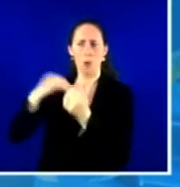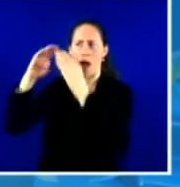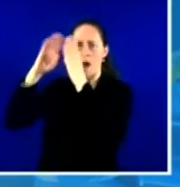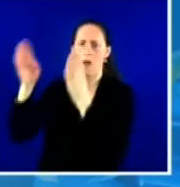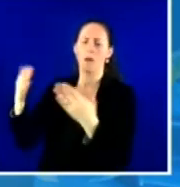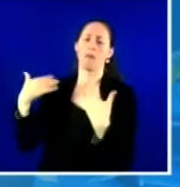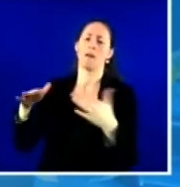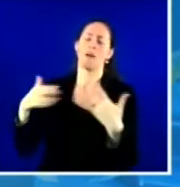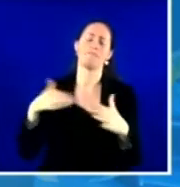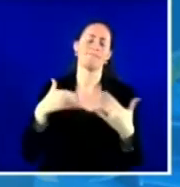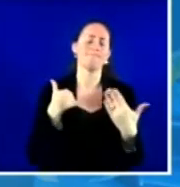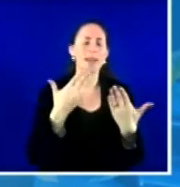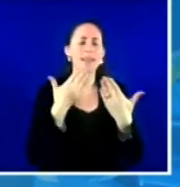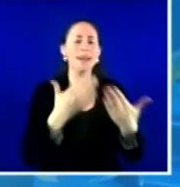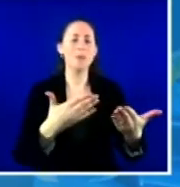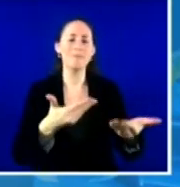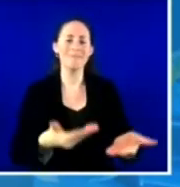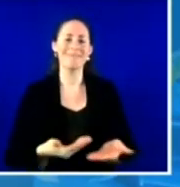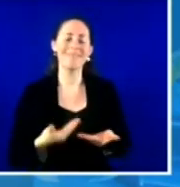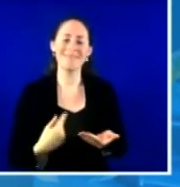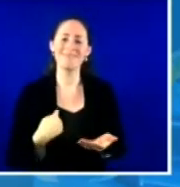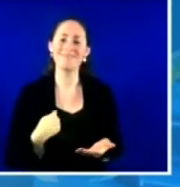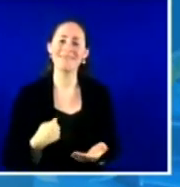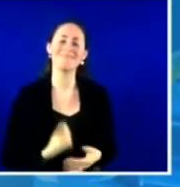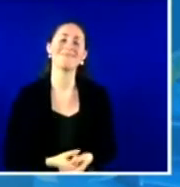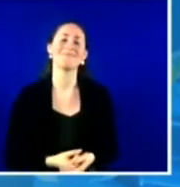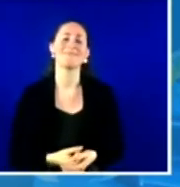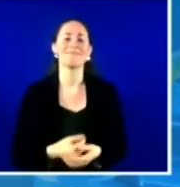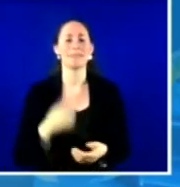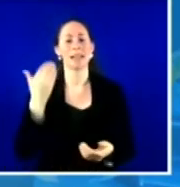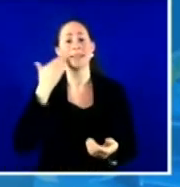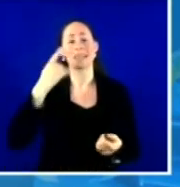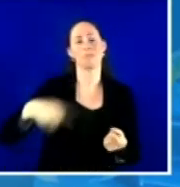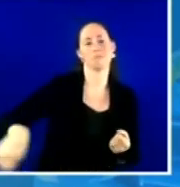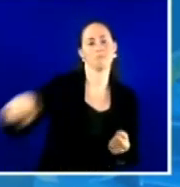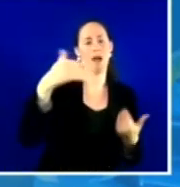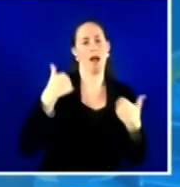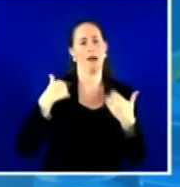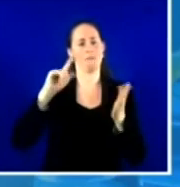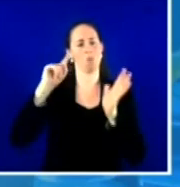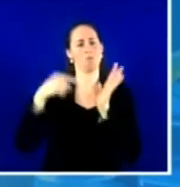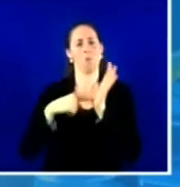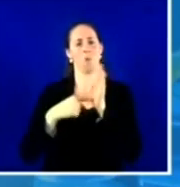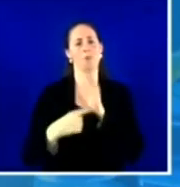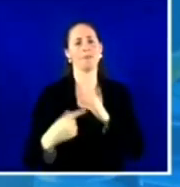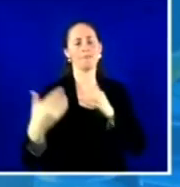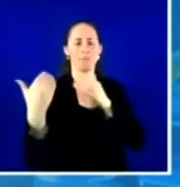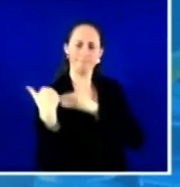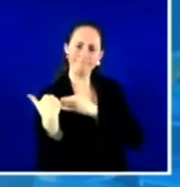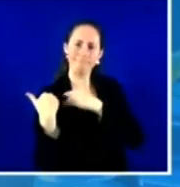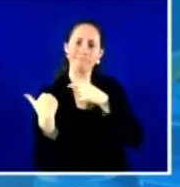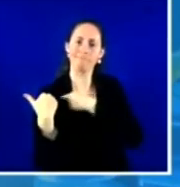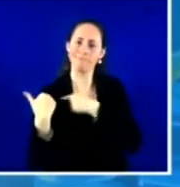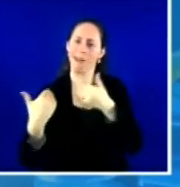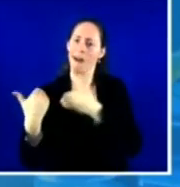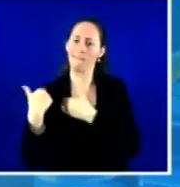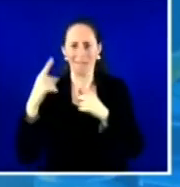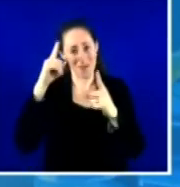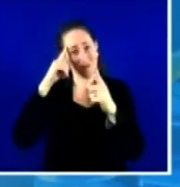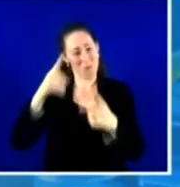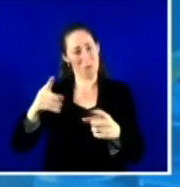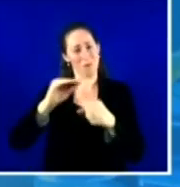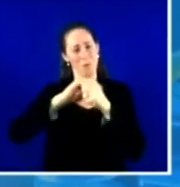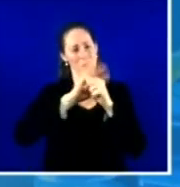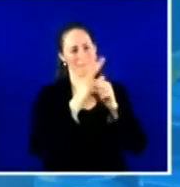has played a role or has to play a role in stemming the COVID-19 pandemic. And I'm honored that my